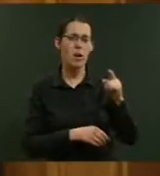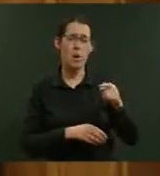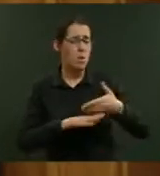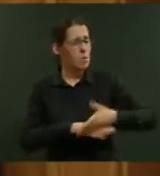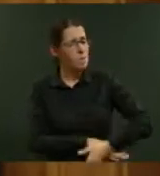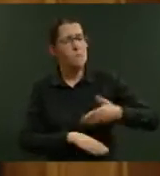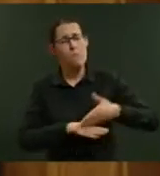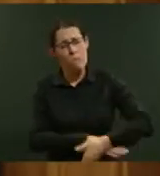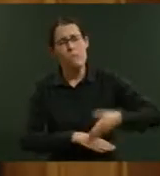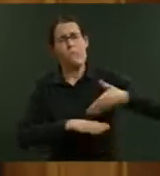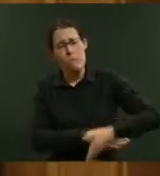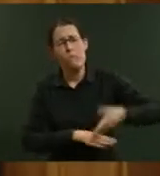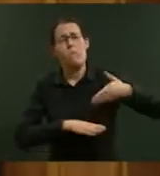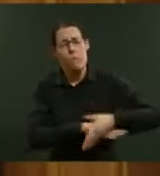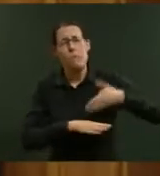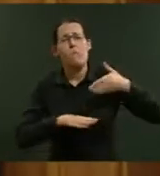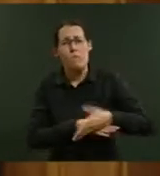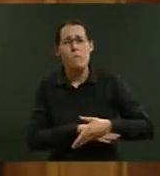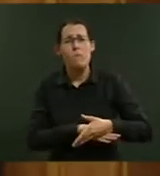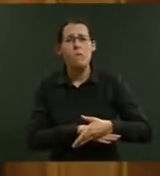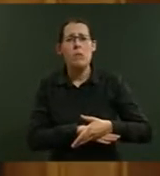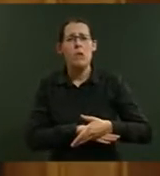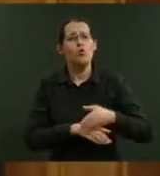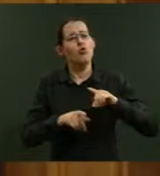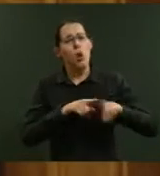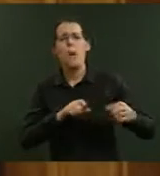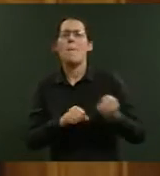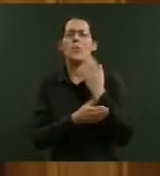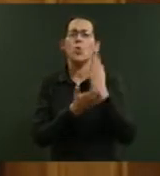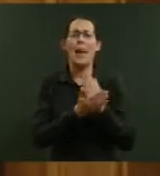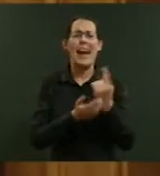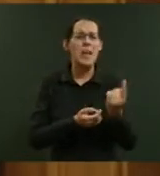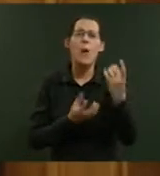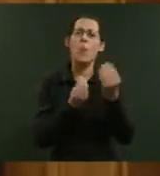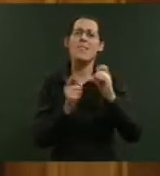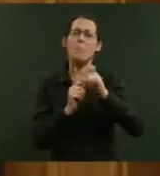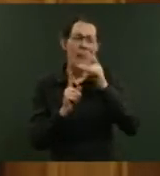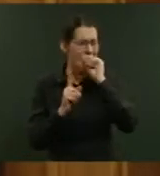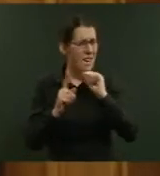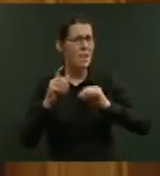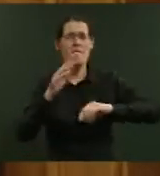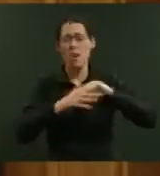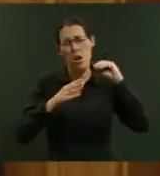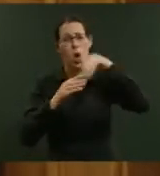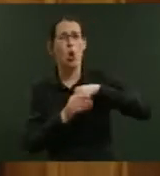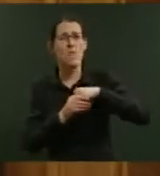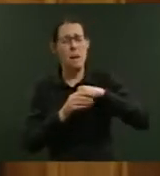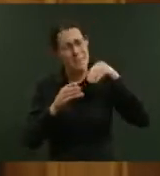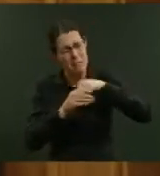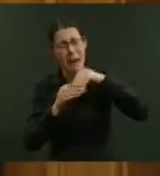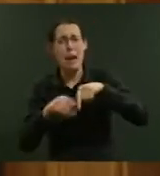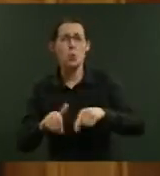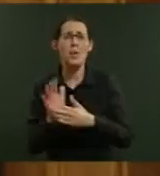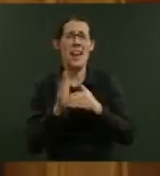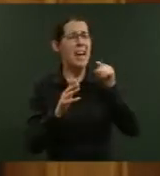with any disability to be fully included and have the ability to participate in New Zealand and he fought strong